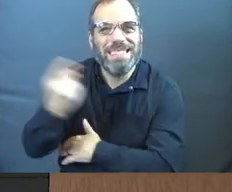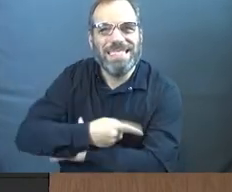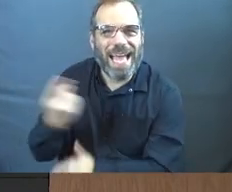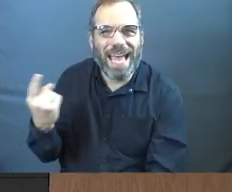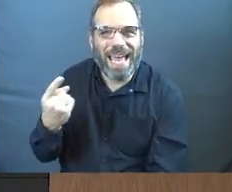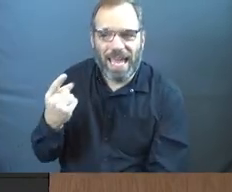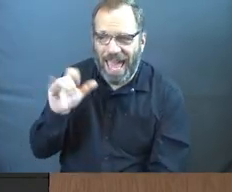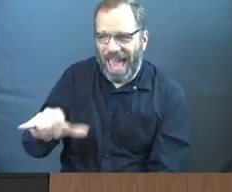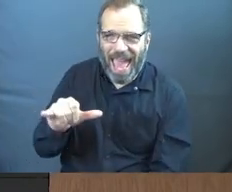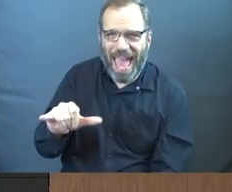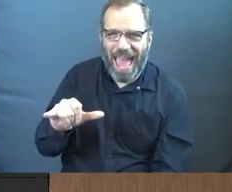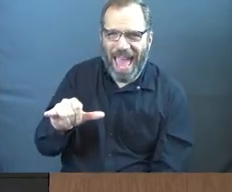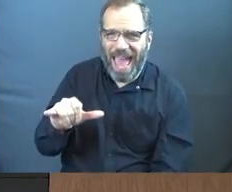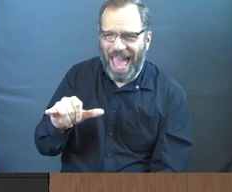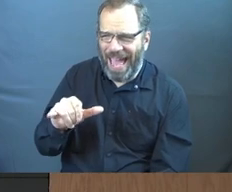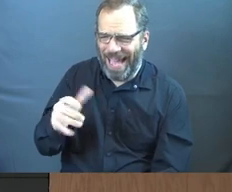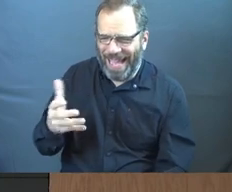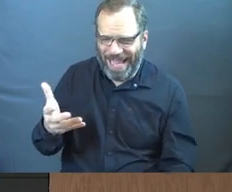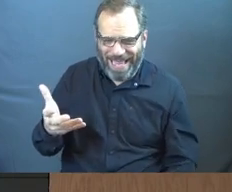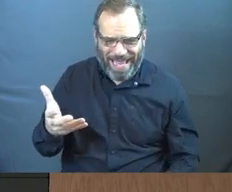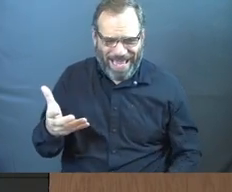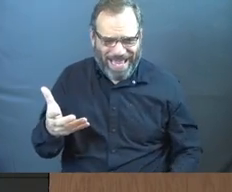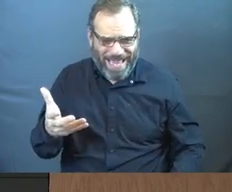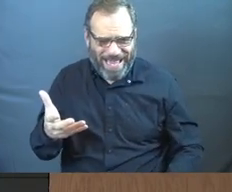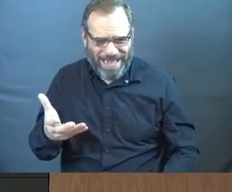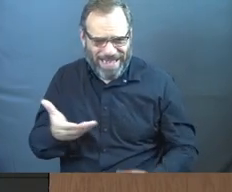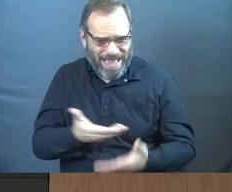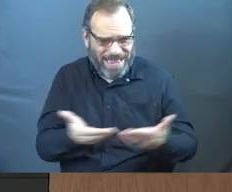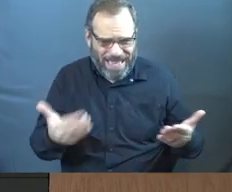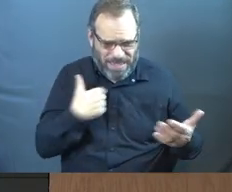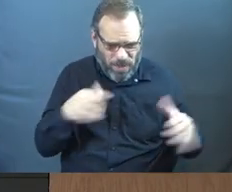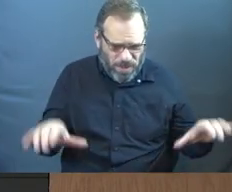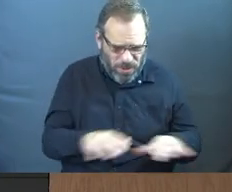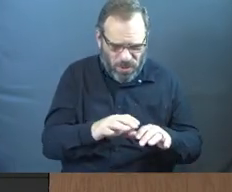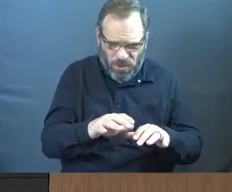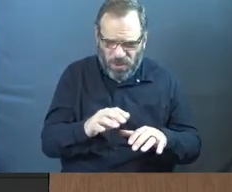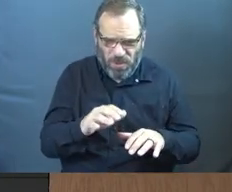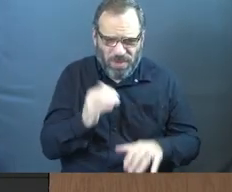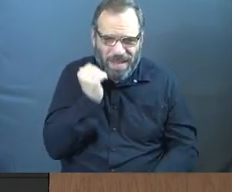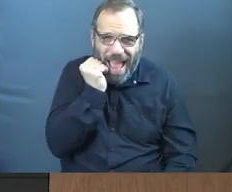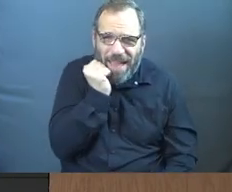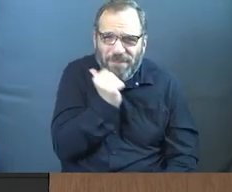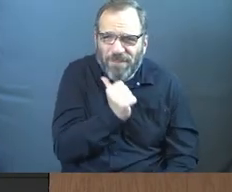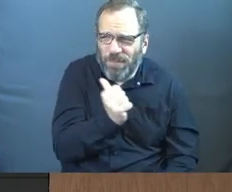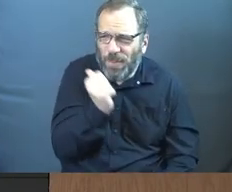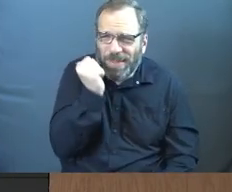And the tiny little things that we do all the time.